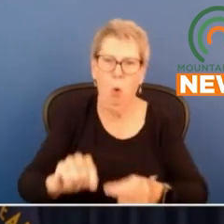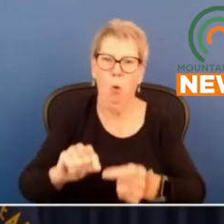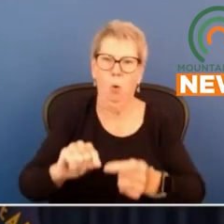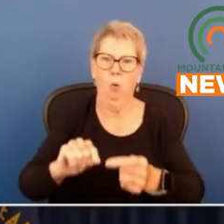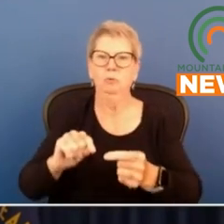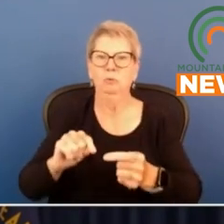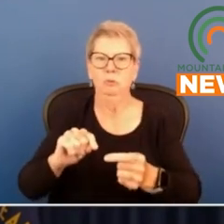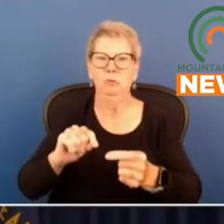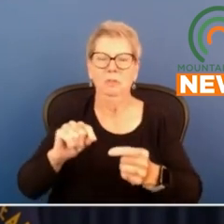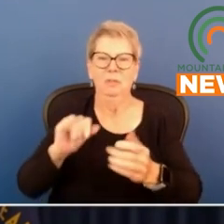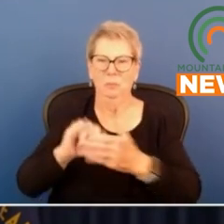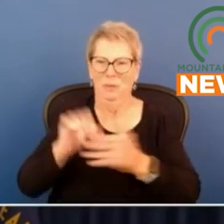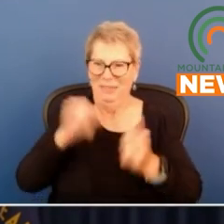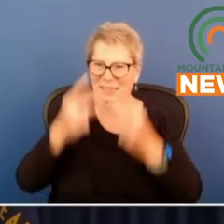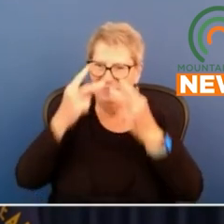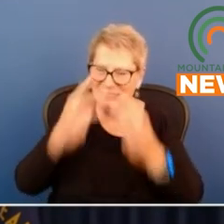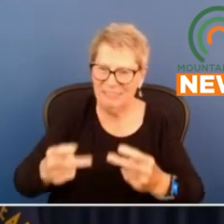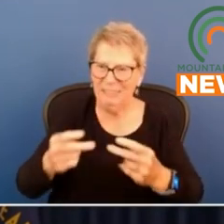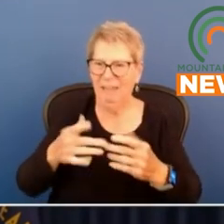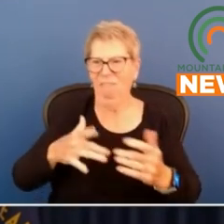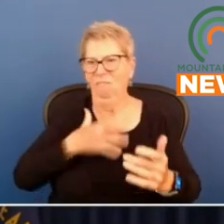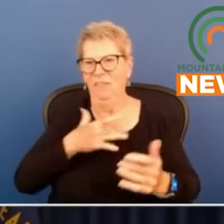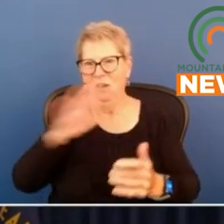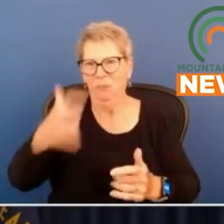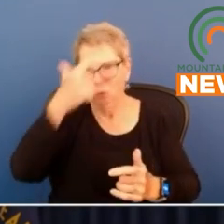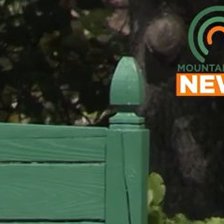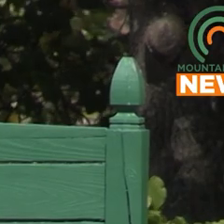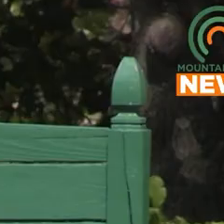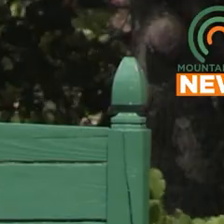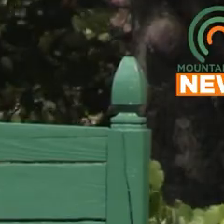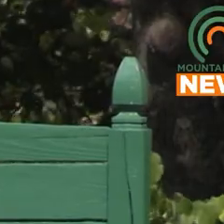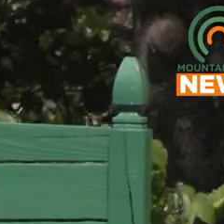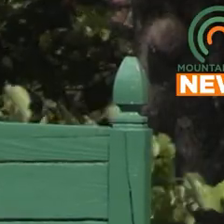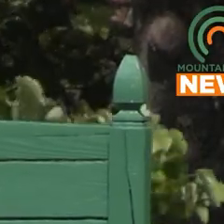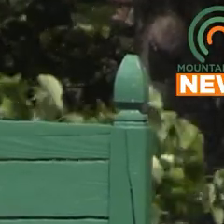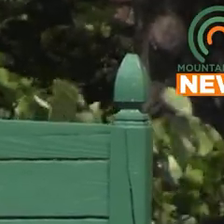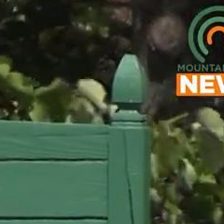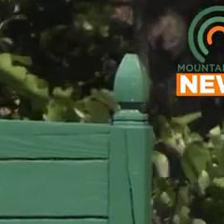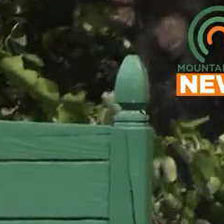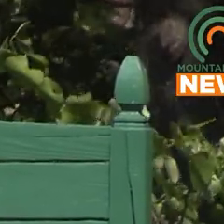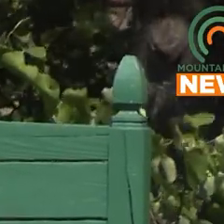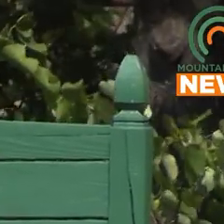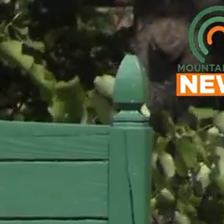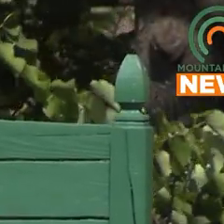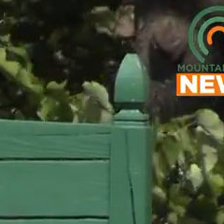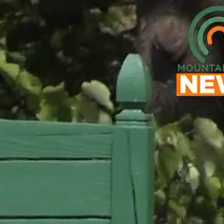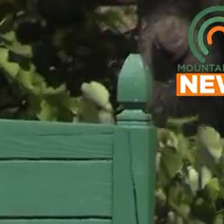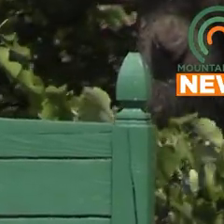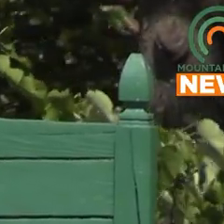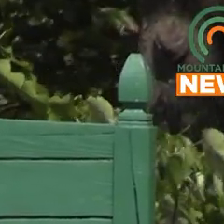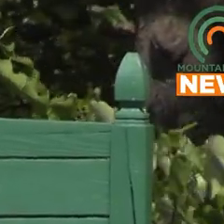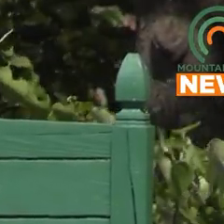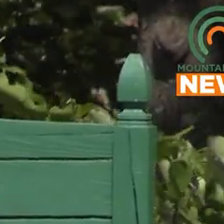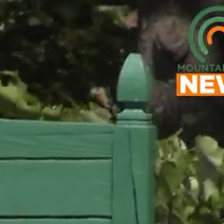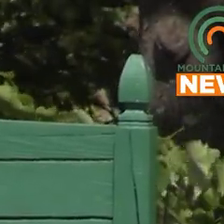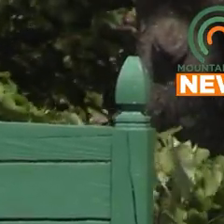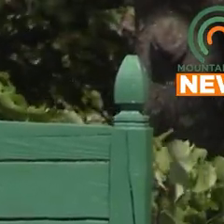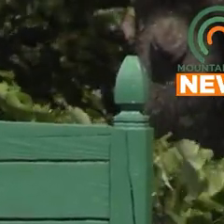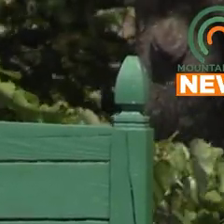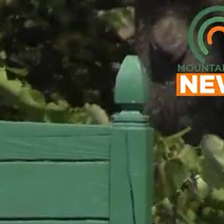and feel the trauma from people I know well reporting for mountaintop news I'm Sheldon Lee Compton